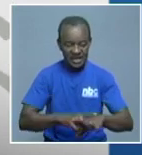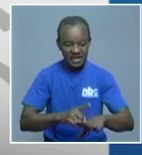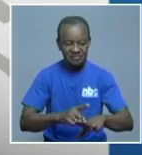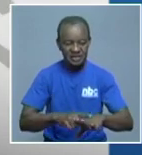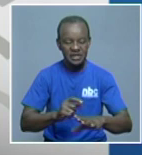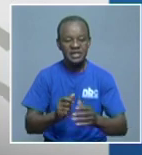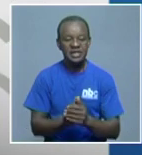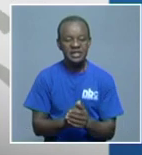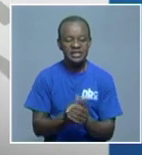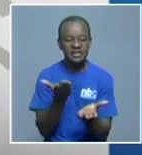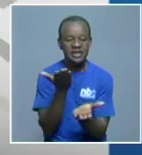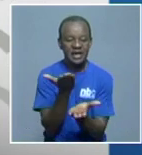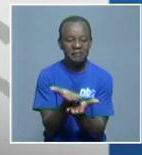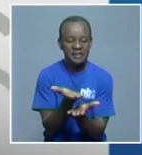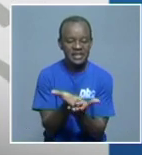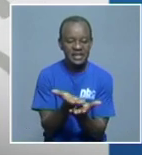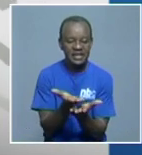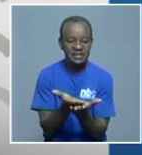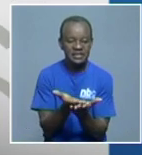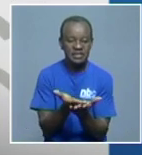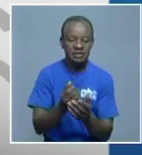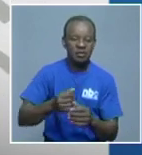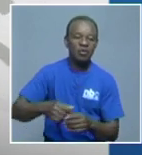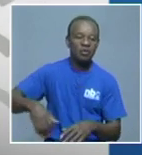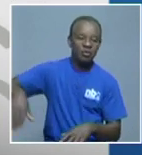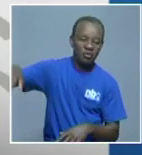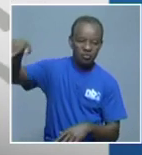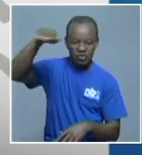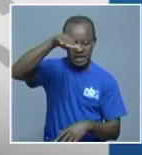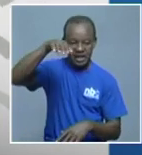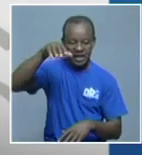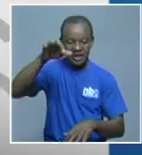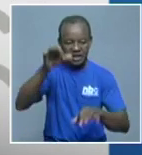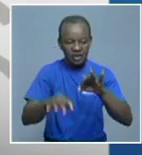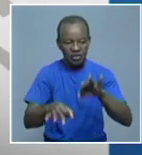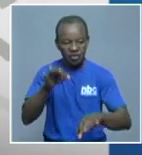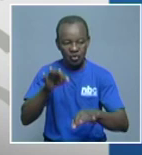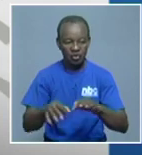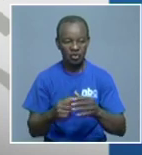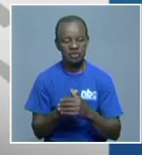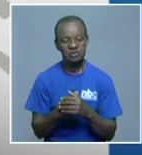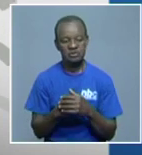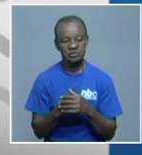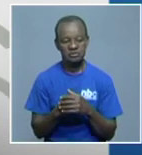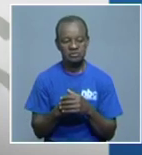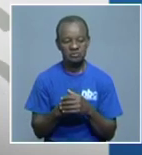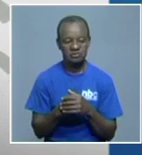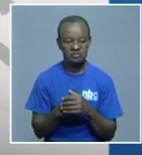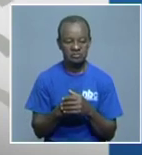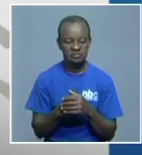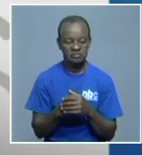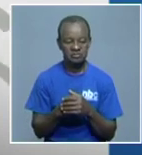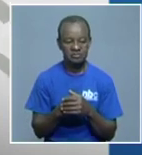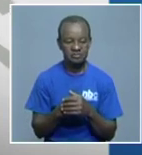what they call leave to appeal. And this is an application which you then tender